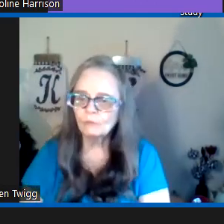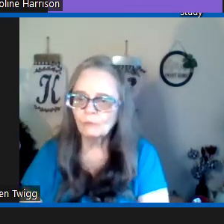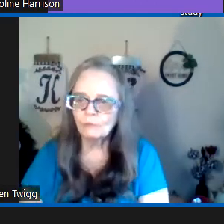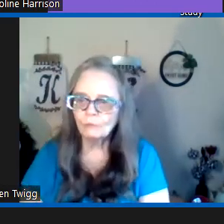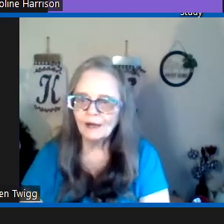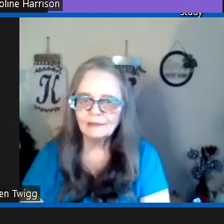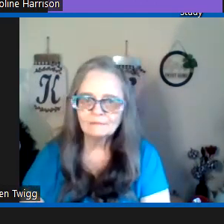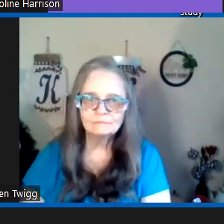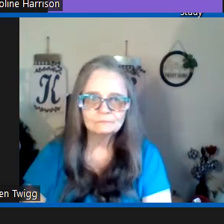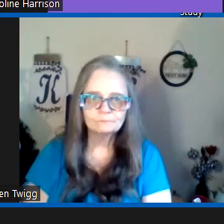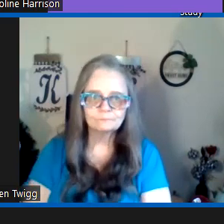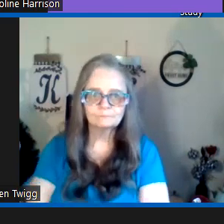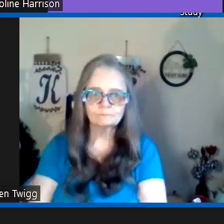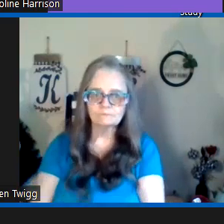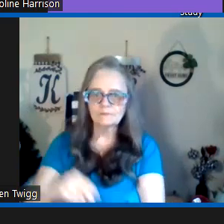why